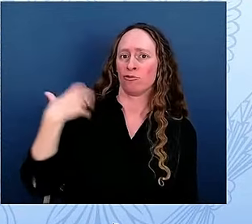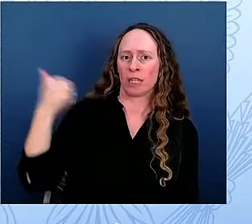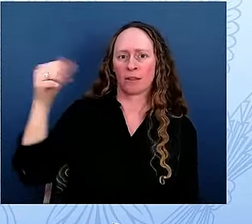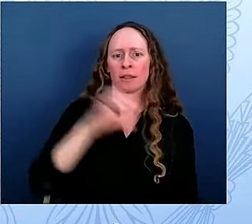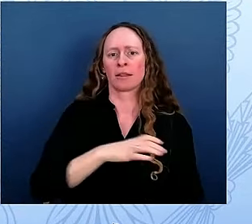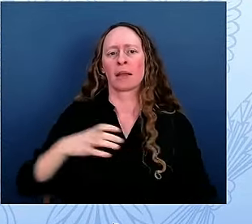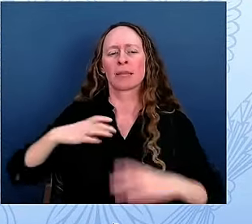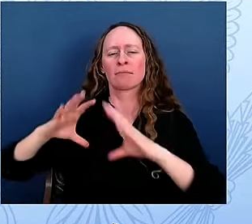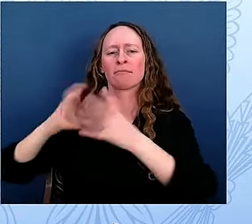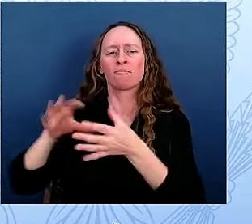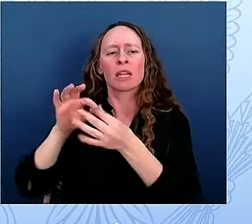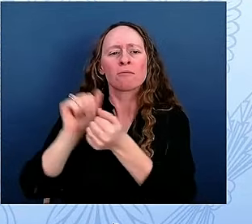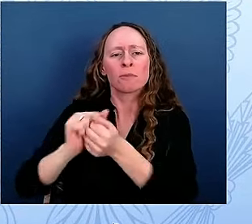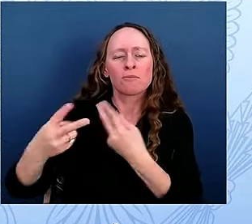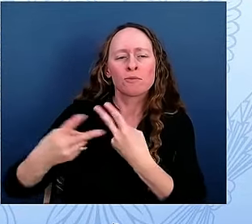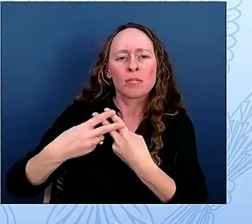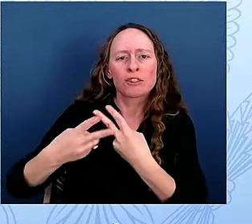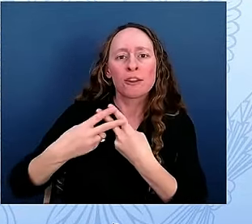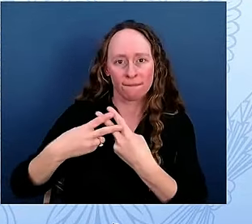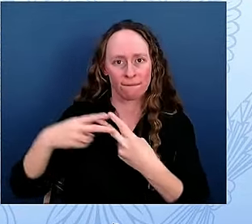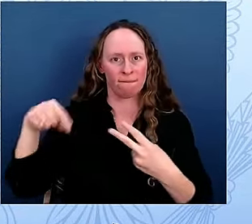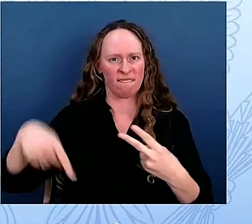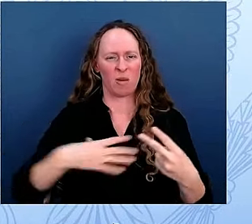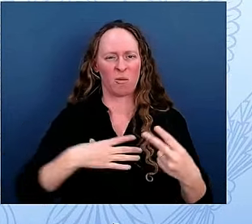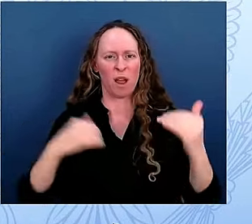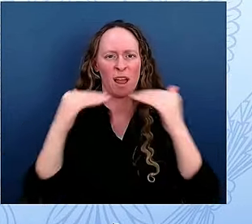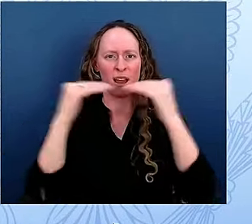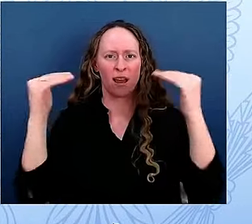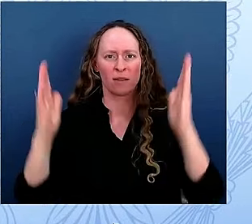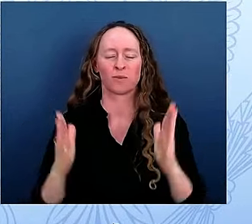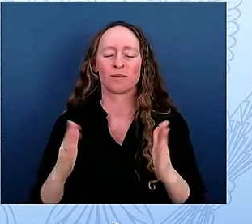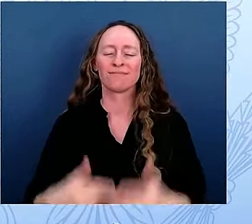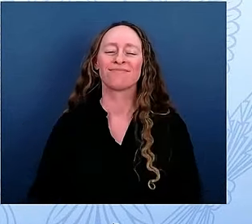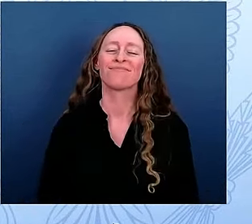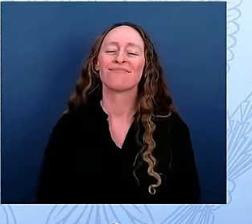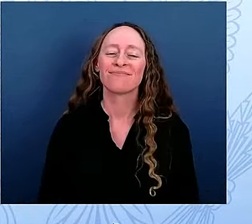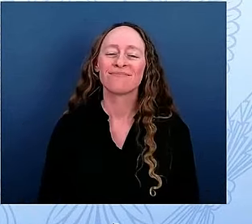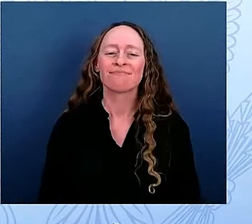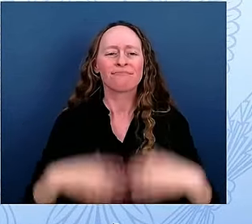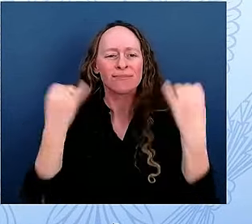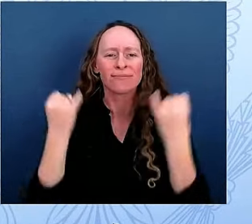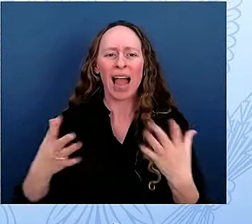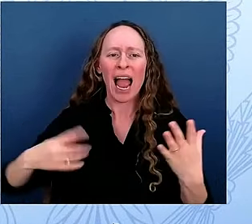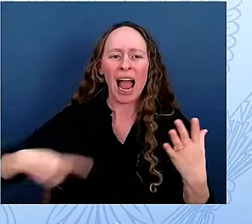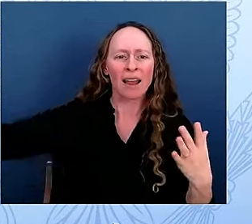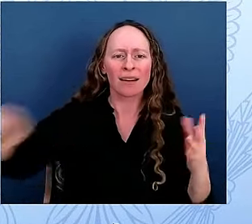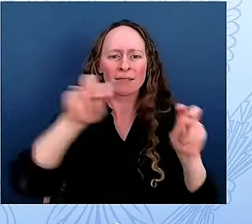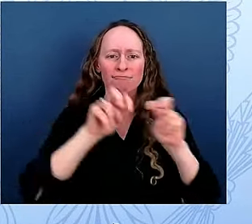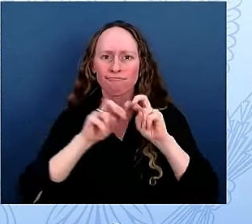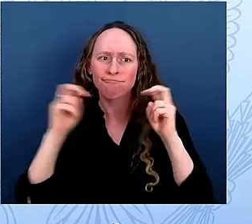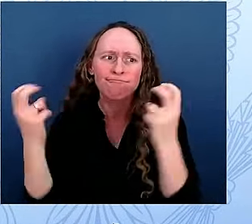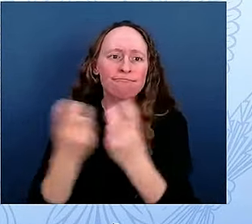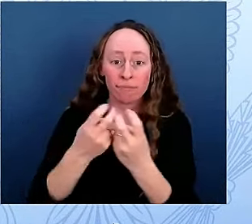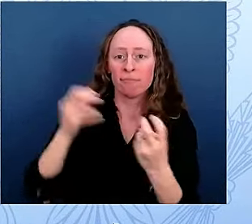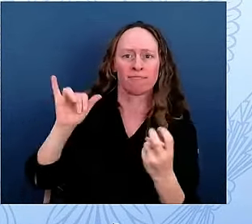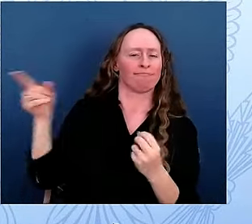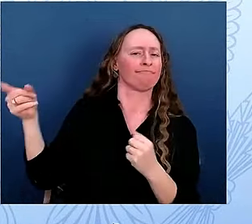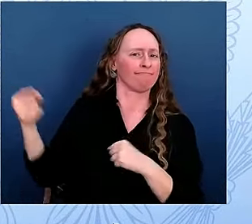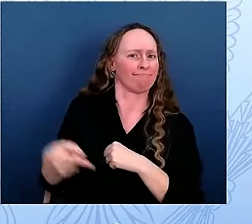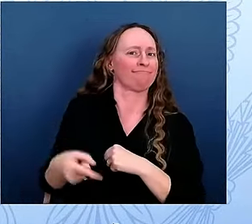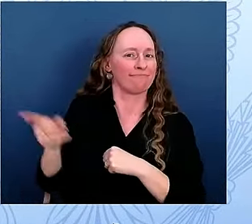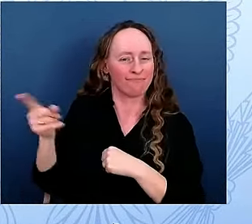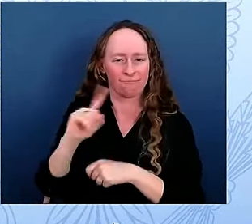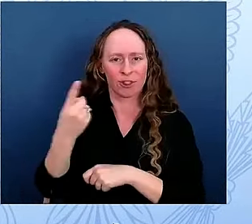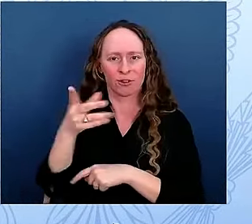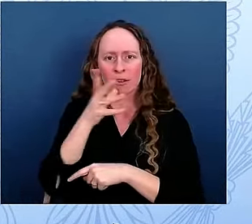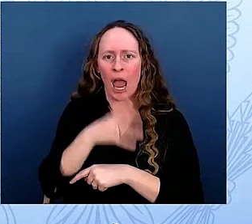luminaries and guided by the First Lady's visionary leadership. And it is Dr. Biden's vision that has brought us